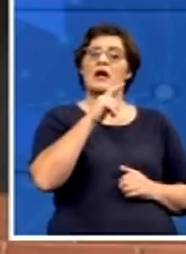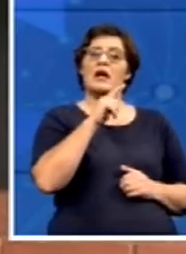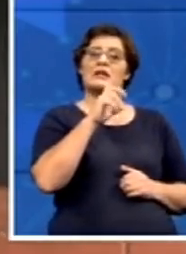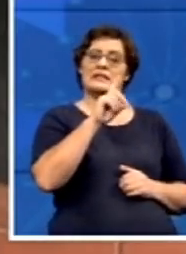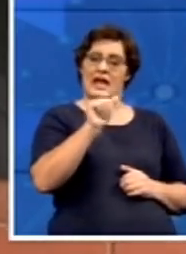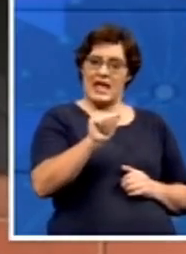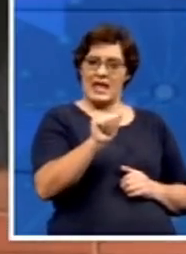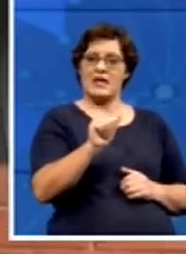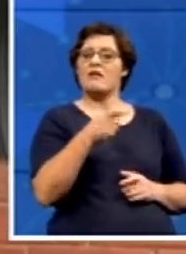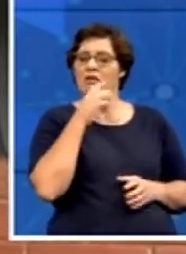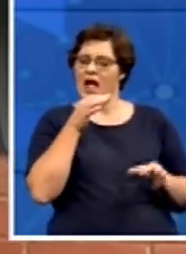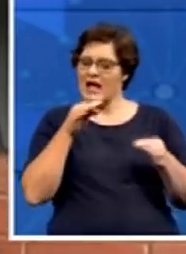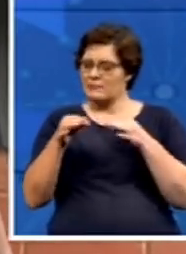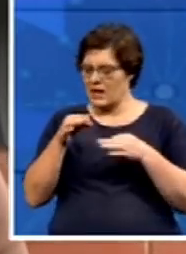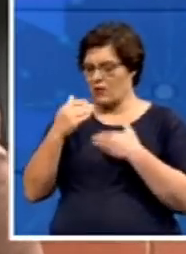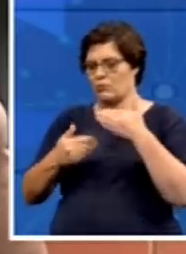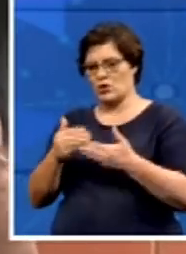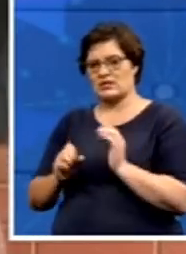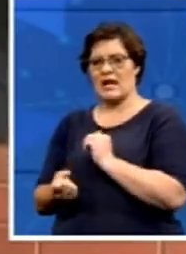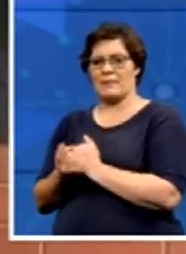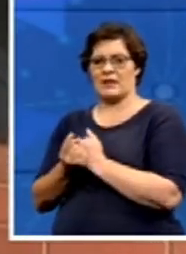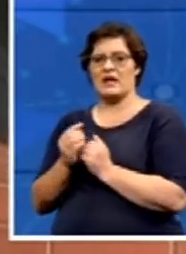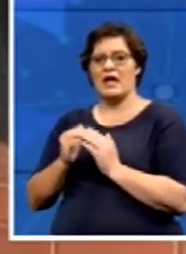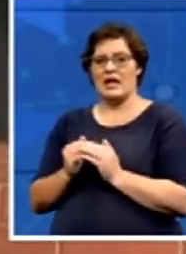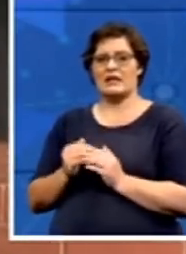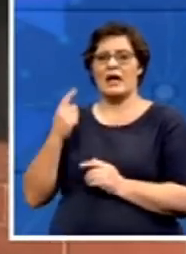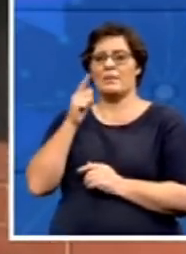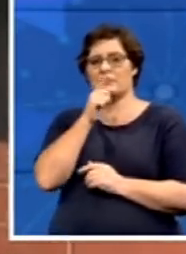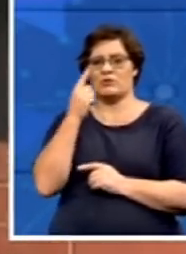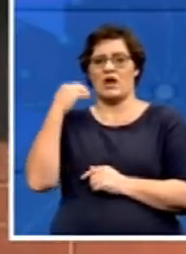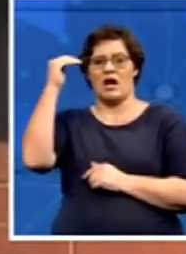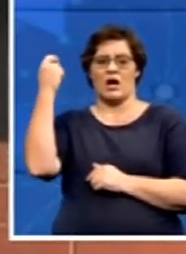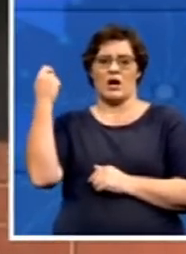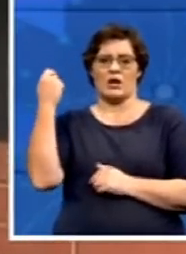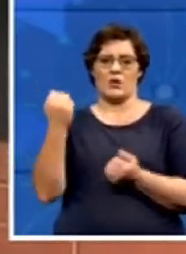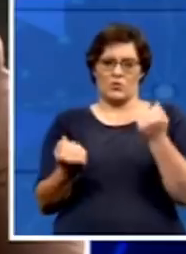is about to unfold here at the Pyramarisbeck High Court. Desiree, it's back to you and Joannes, back for now.